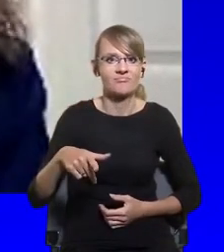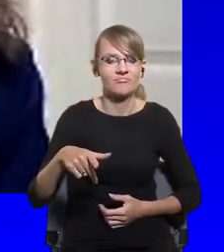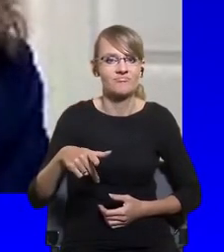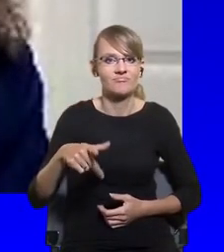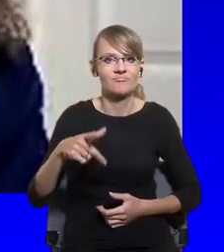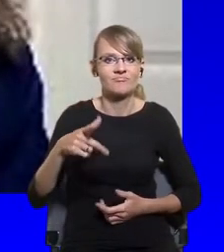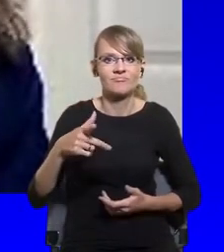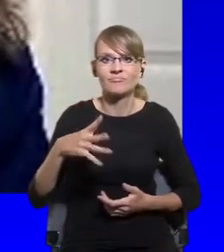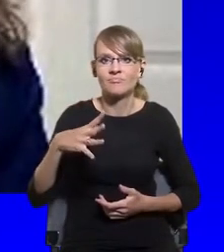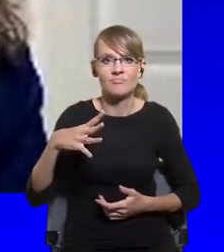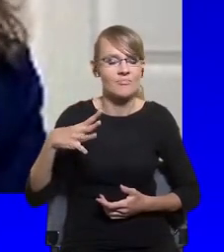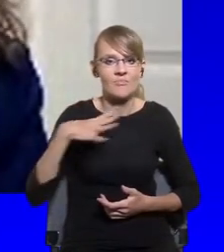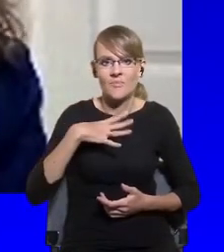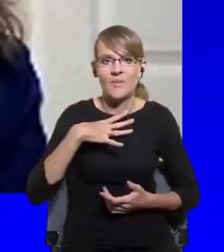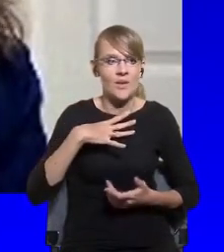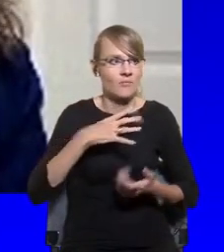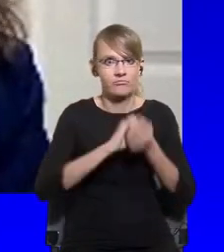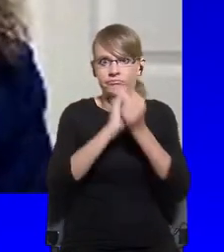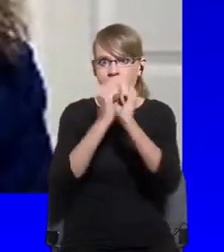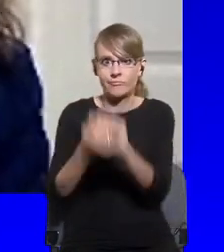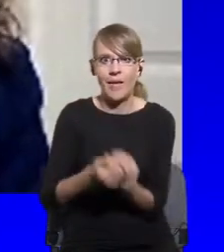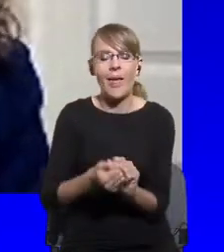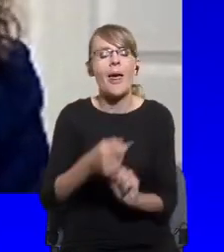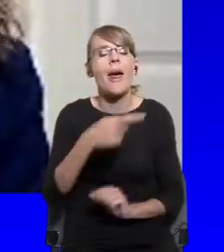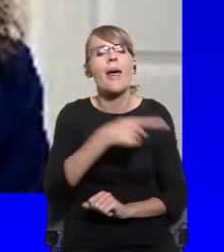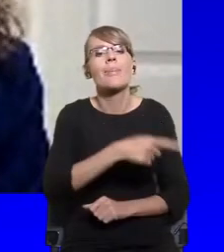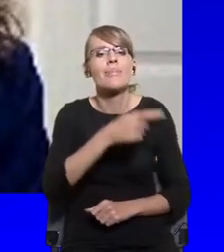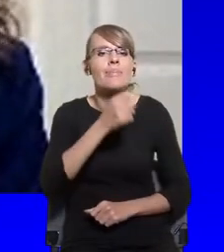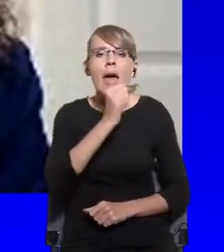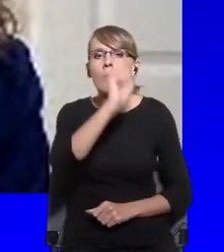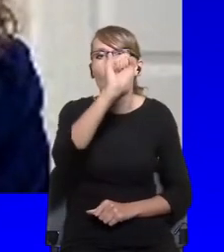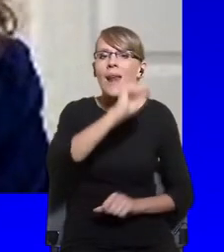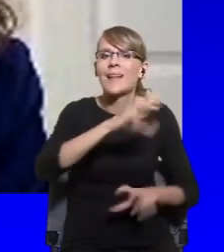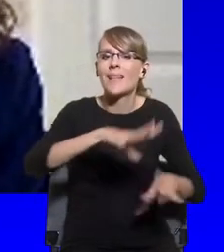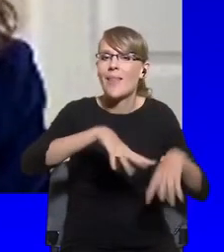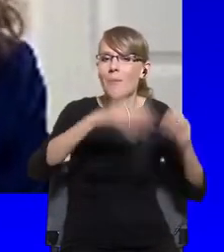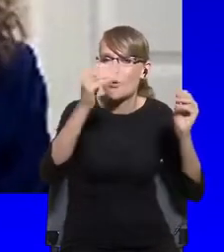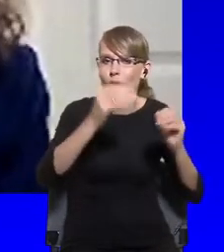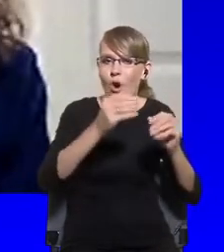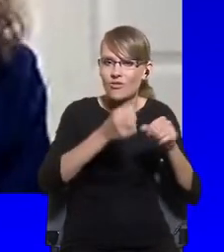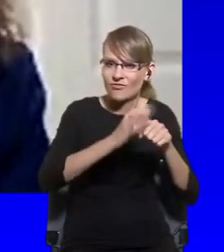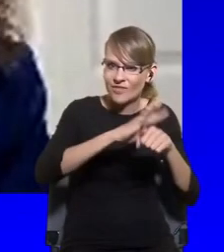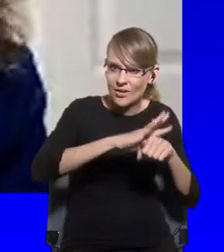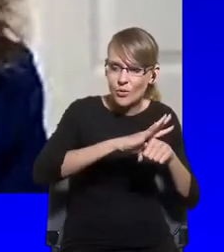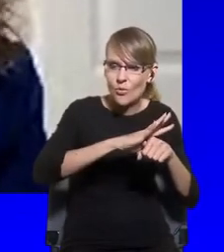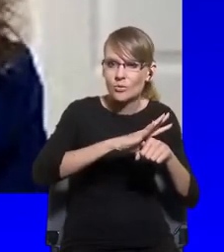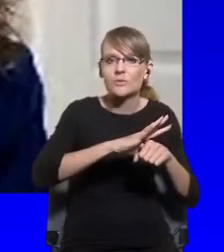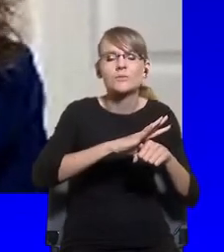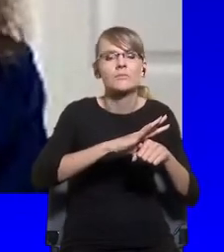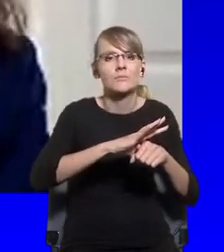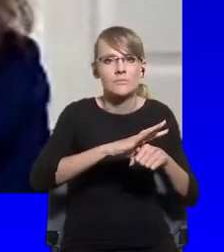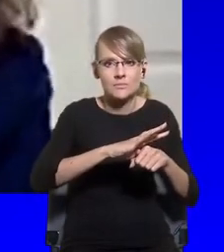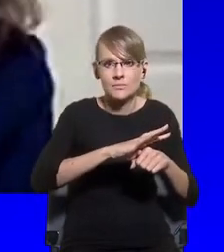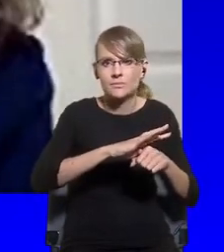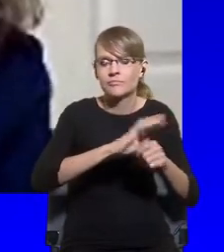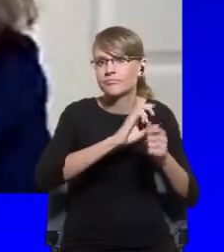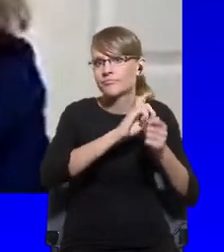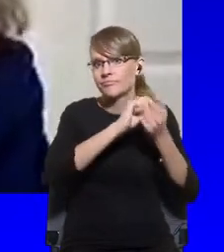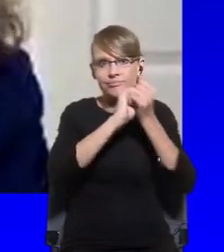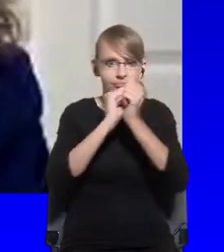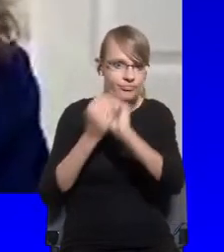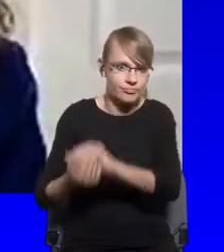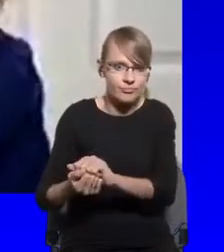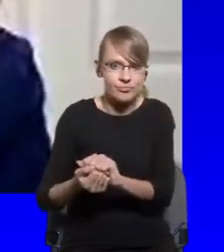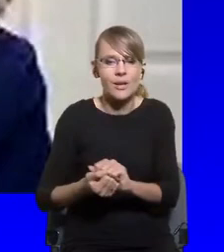I would argue that this democratic backsliding is an unintended consequence rather than,